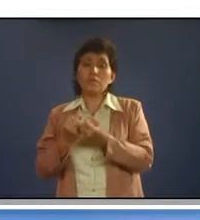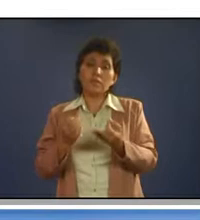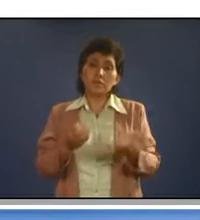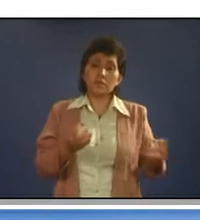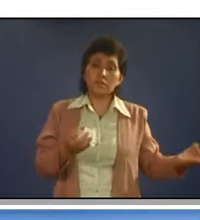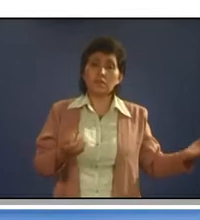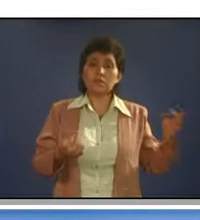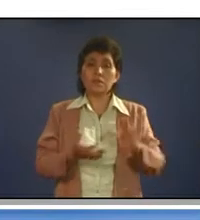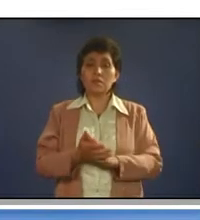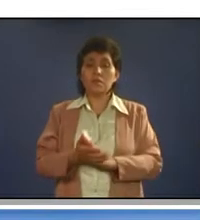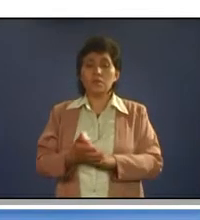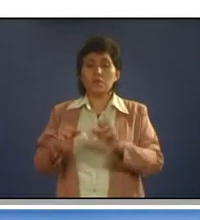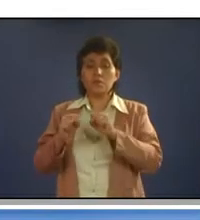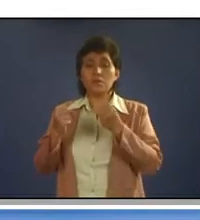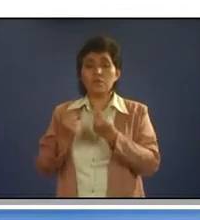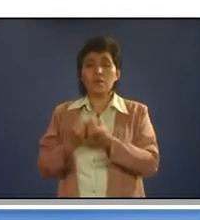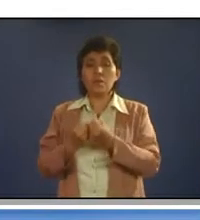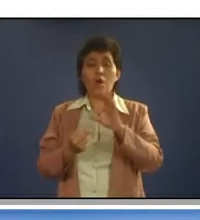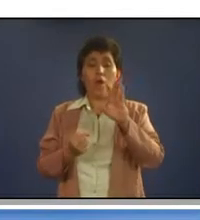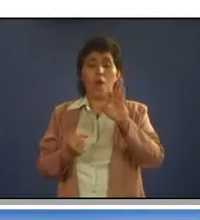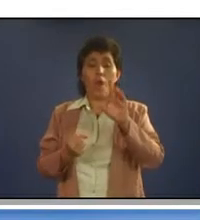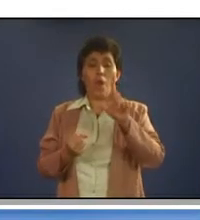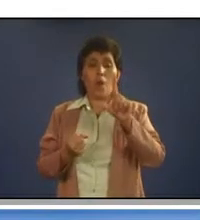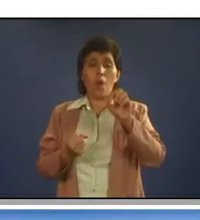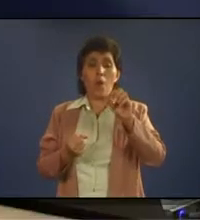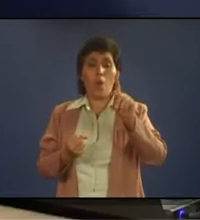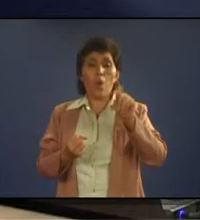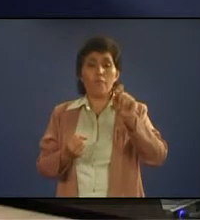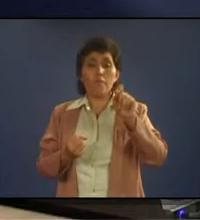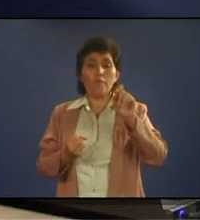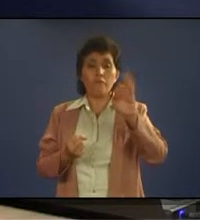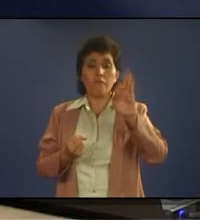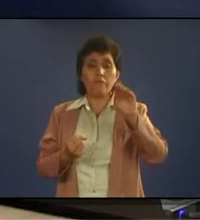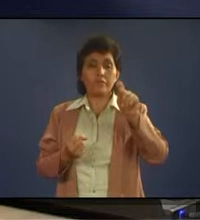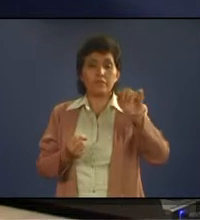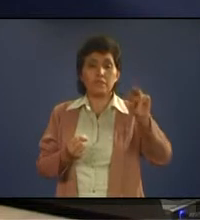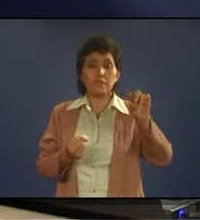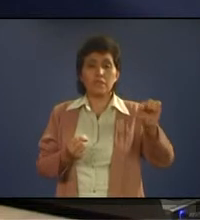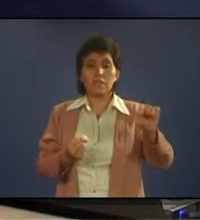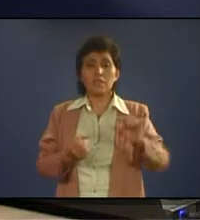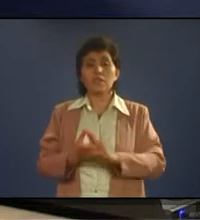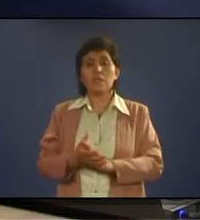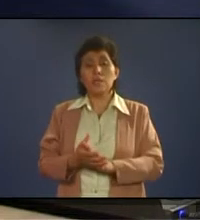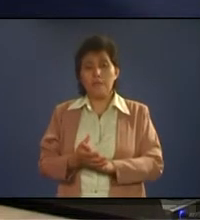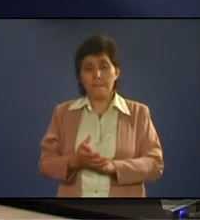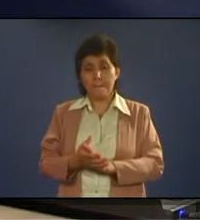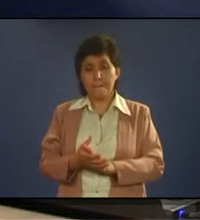tendency for people to exert less effort, okay? Now, social lofting happens because